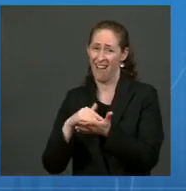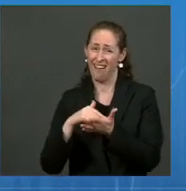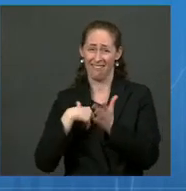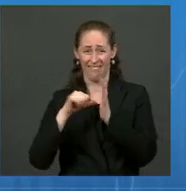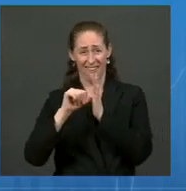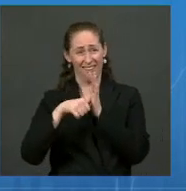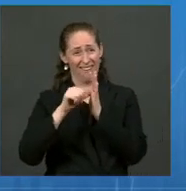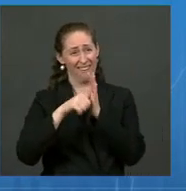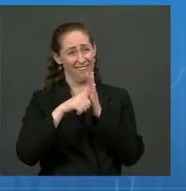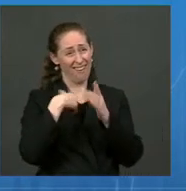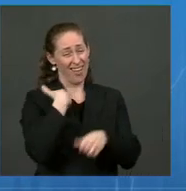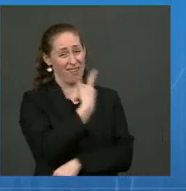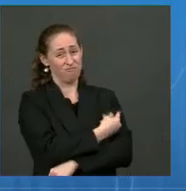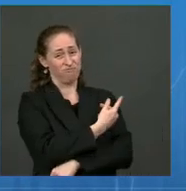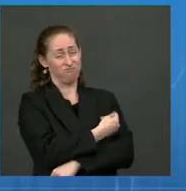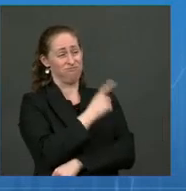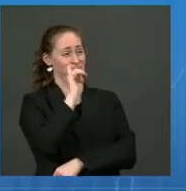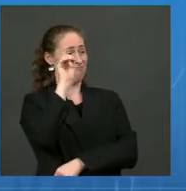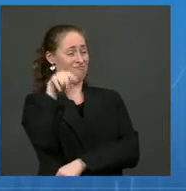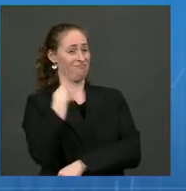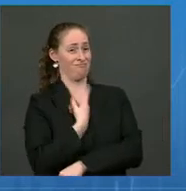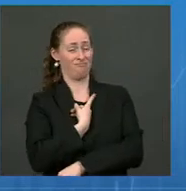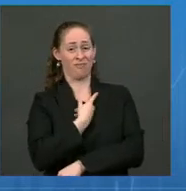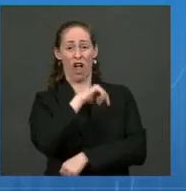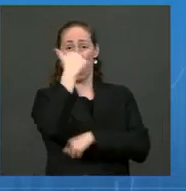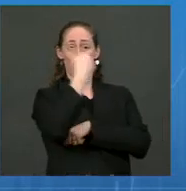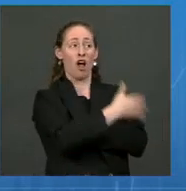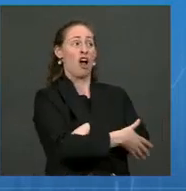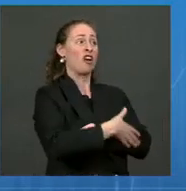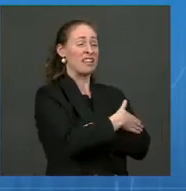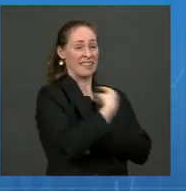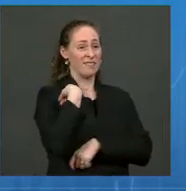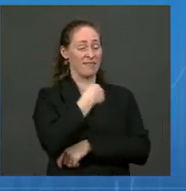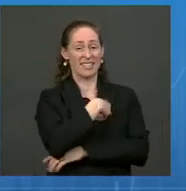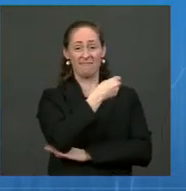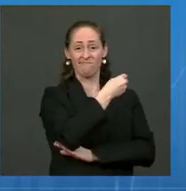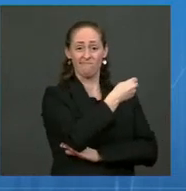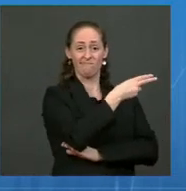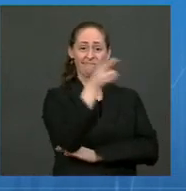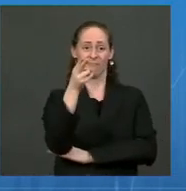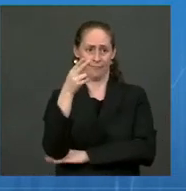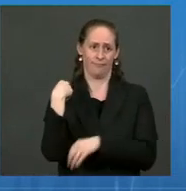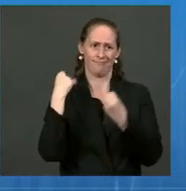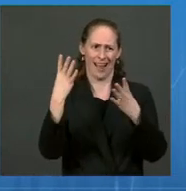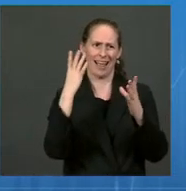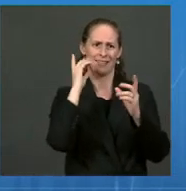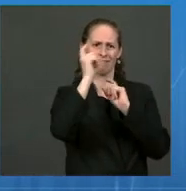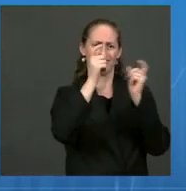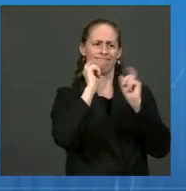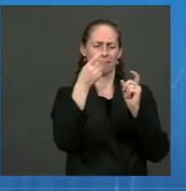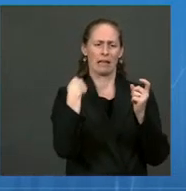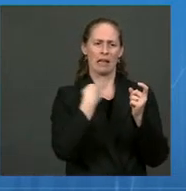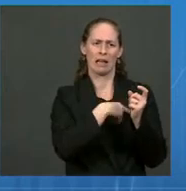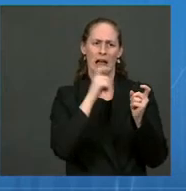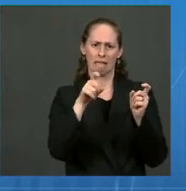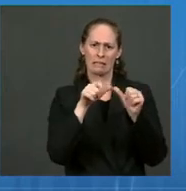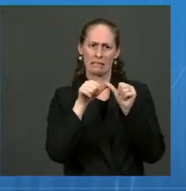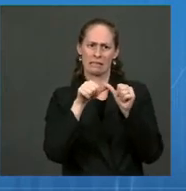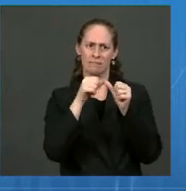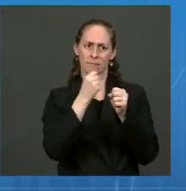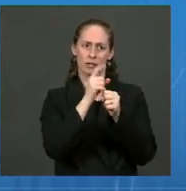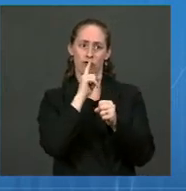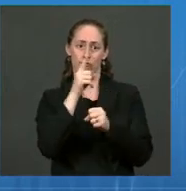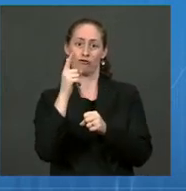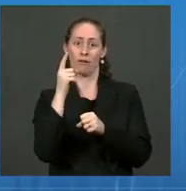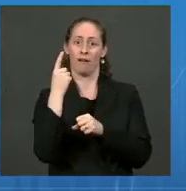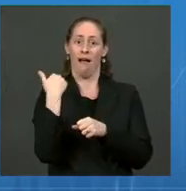to the world and all other countries combined, we do need to continue to focus and make sure that those vaccines become vaccinations and